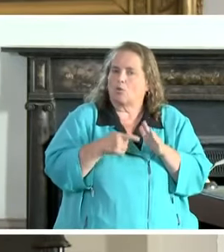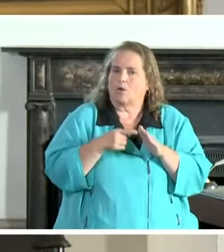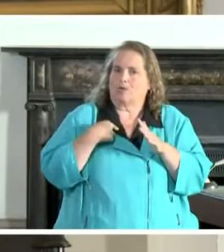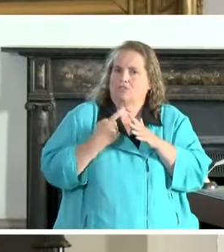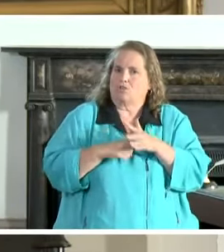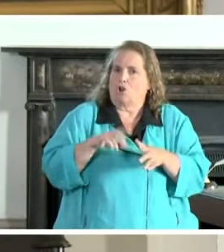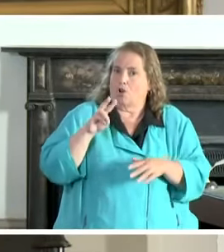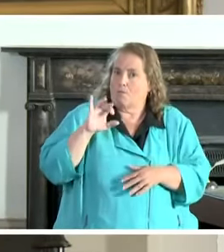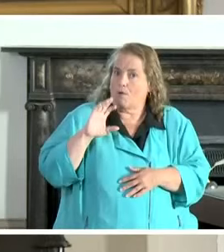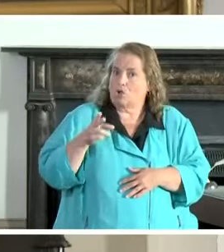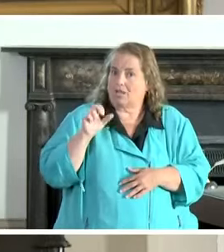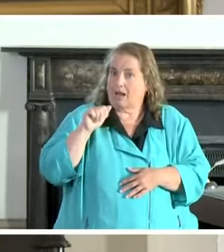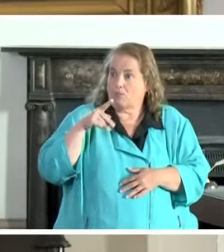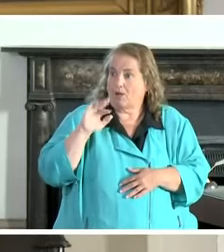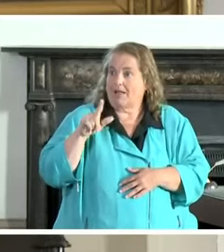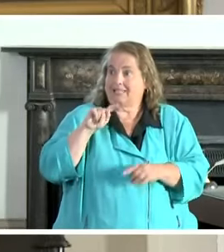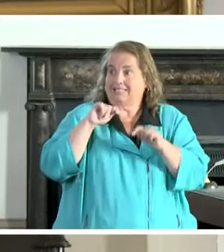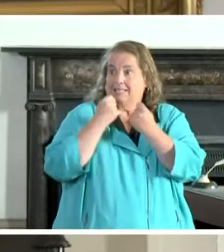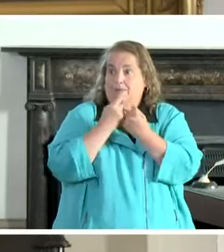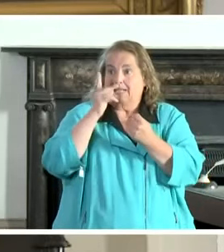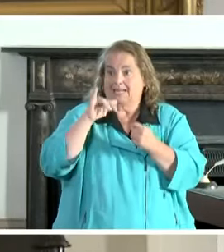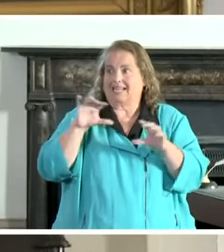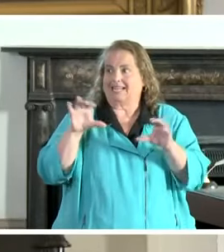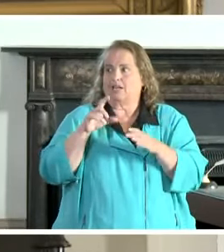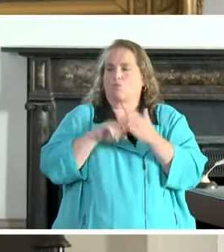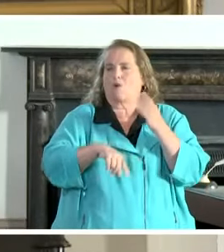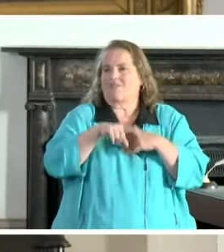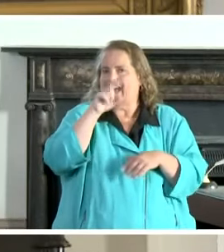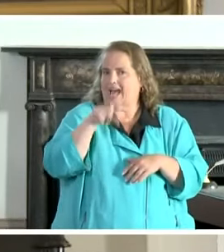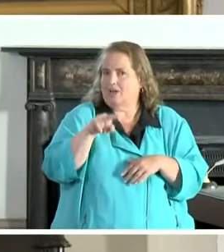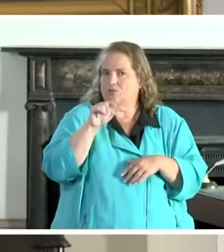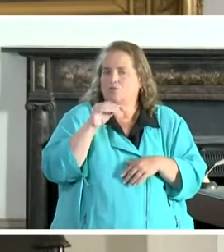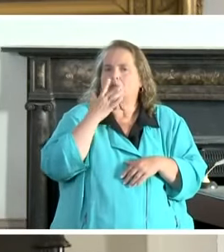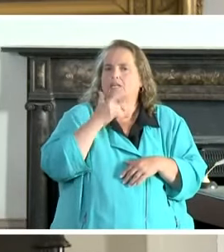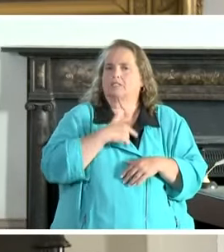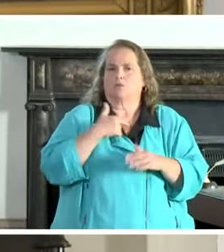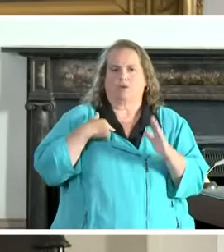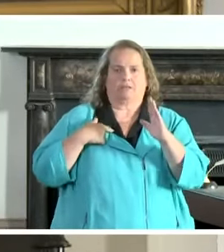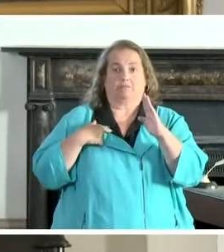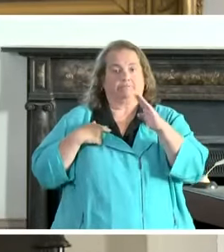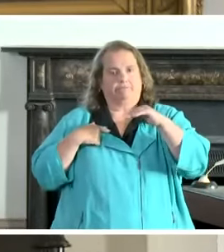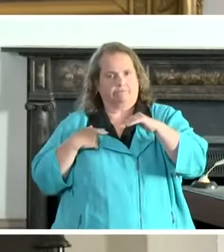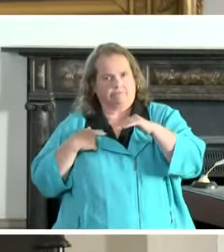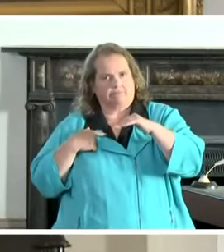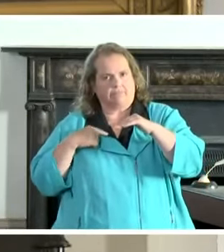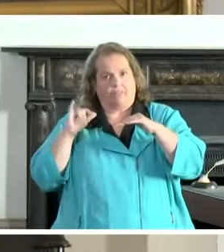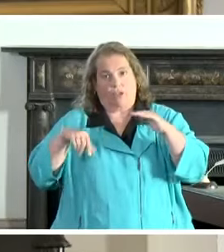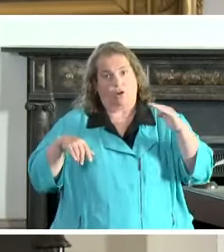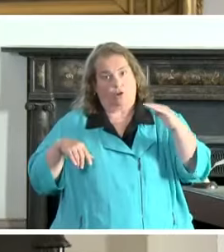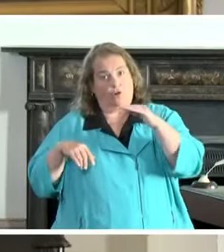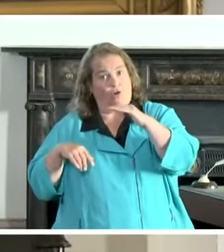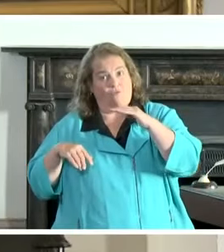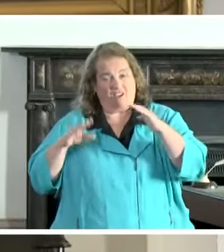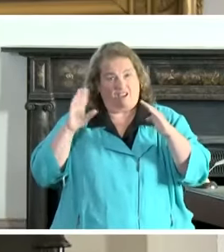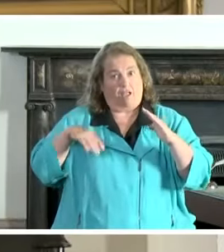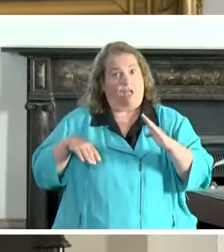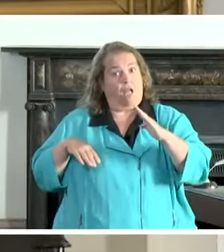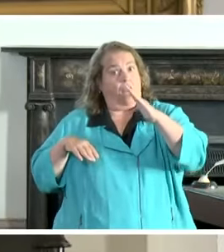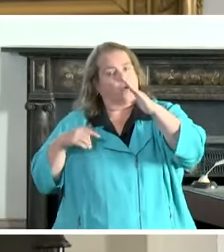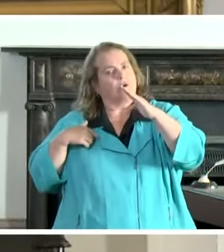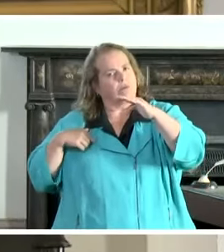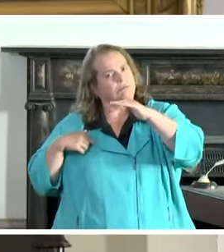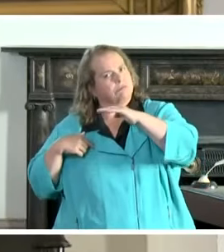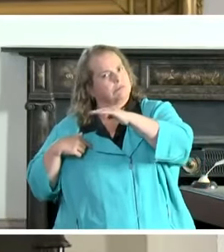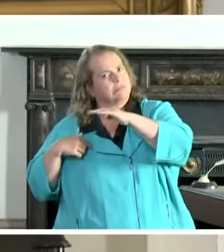March and April. Team Kentucky did what it needed to because we blunted the curve. We clearly blunted the curve. So let's all inspire